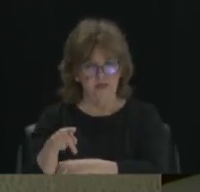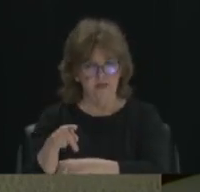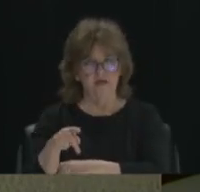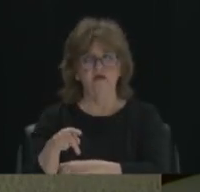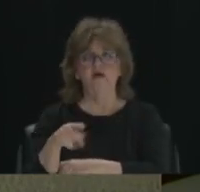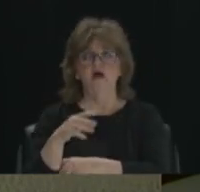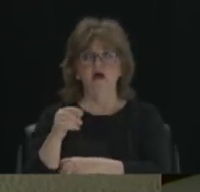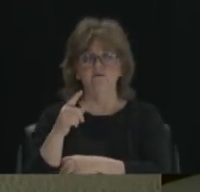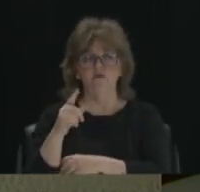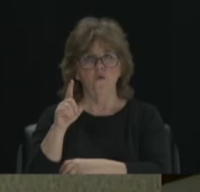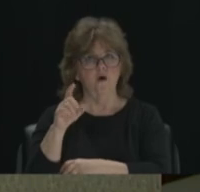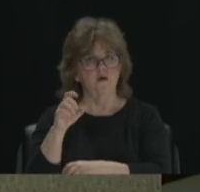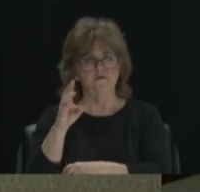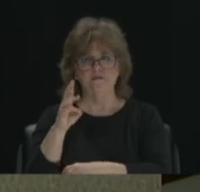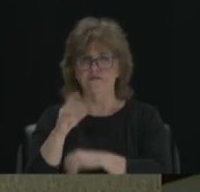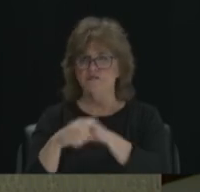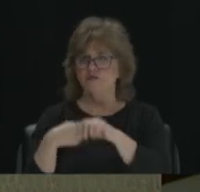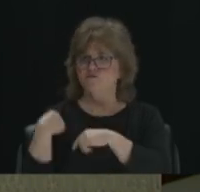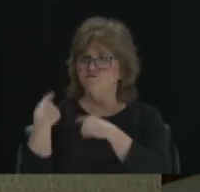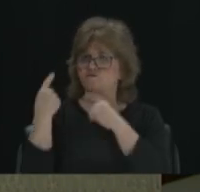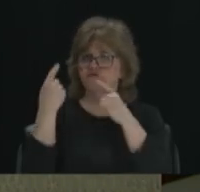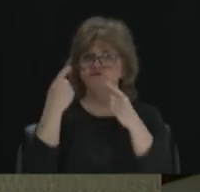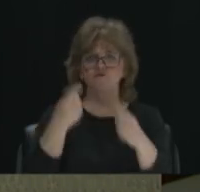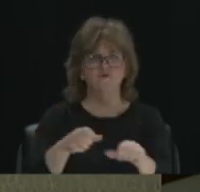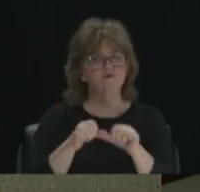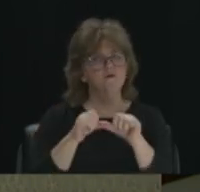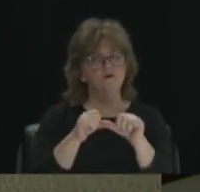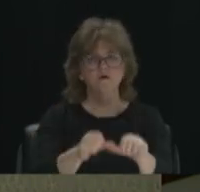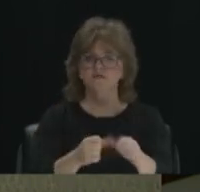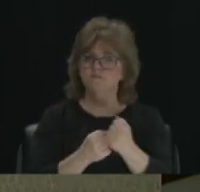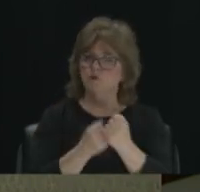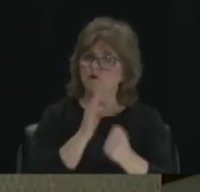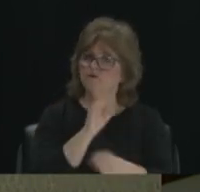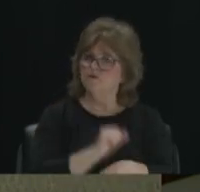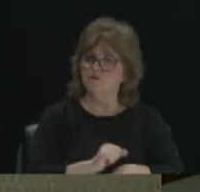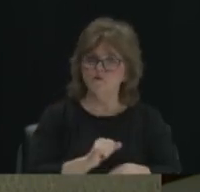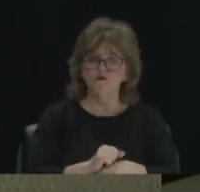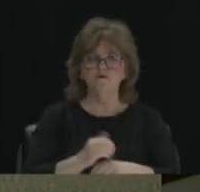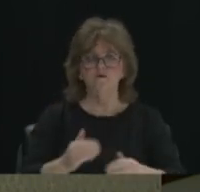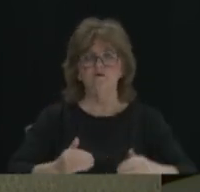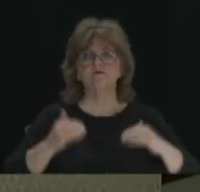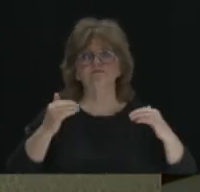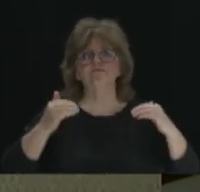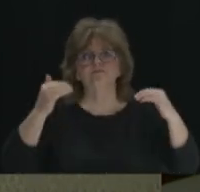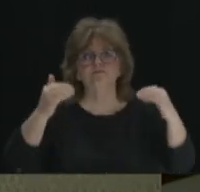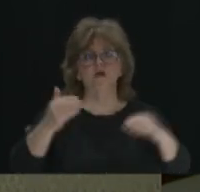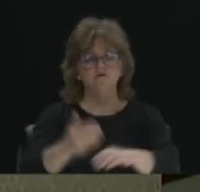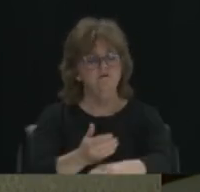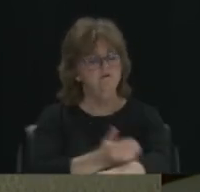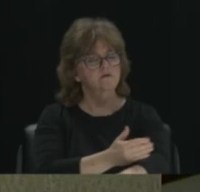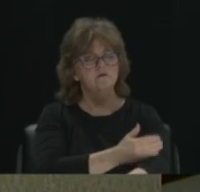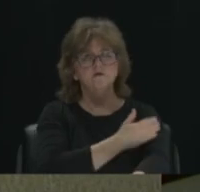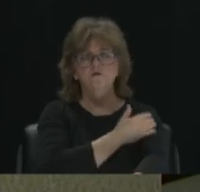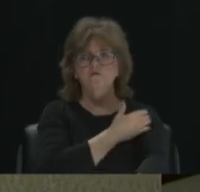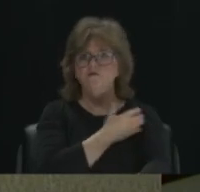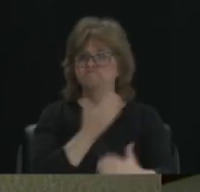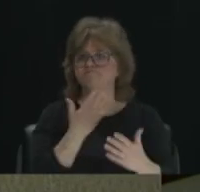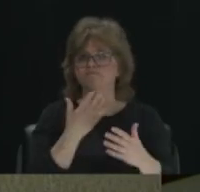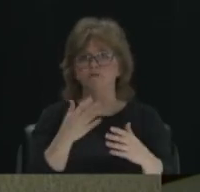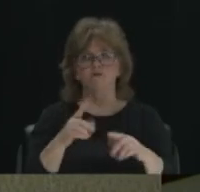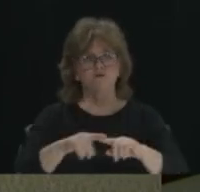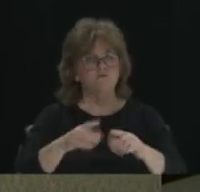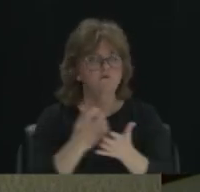ongoing years of work in support of your efforts to advance the civic and civic